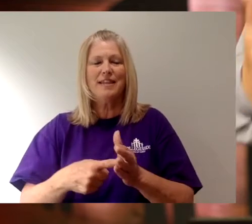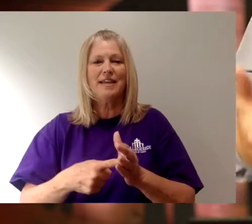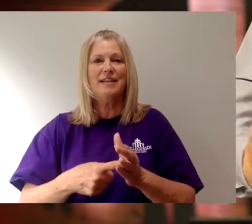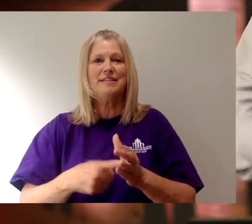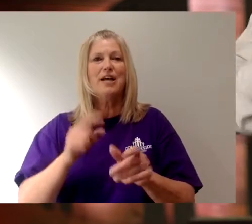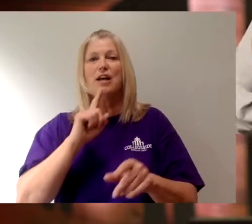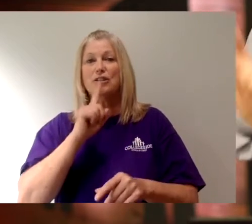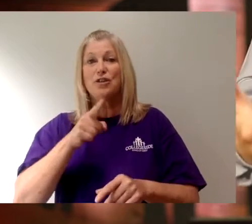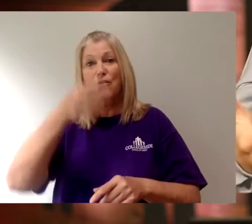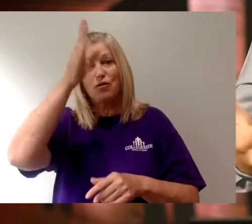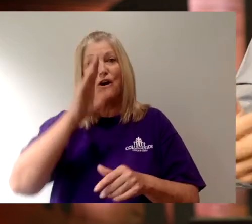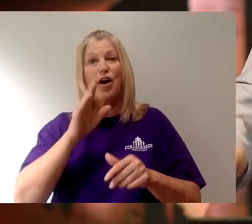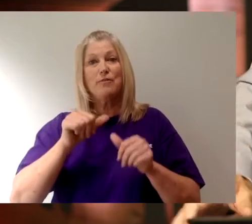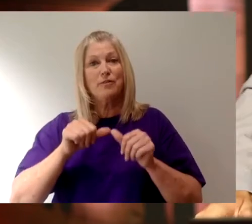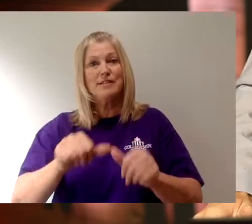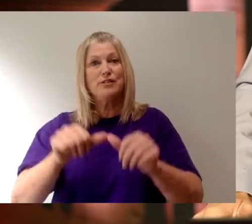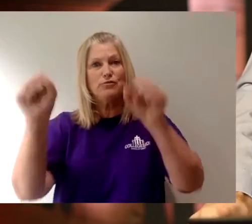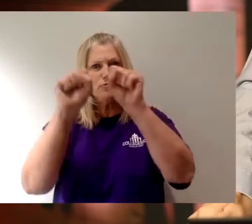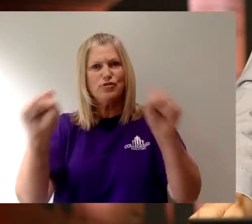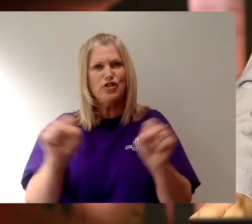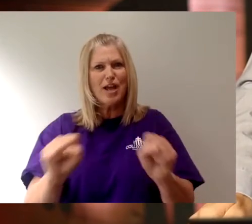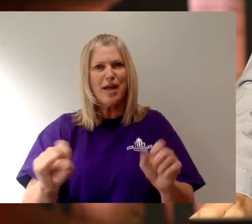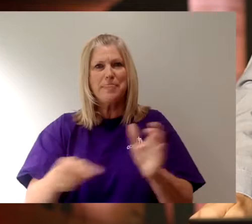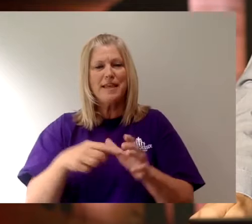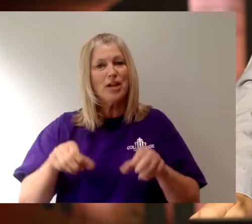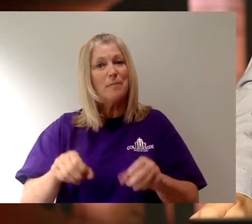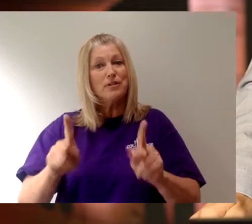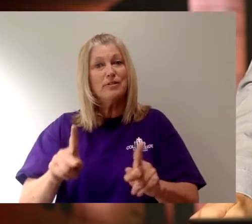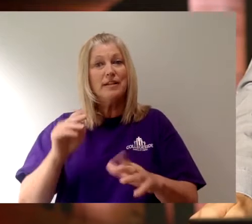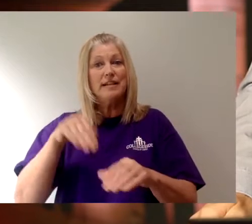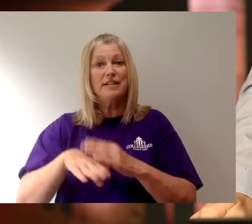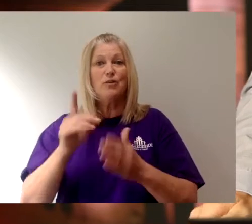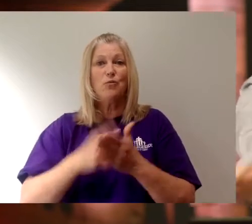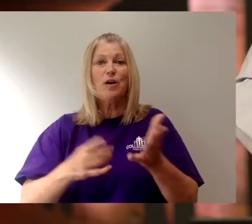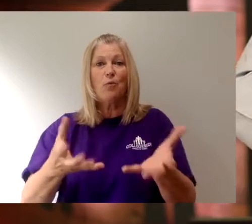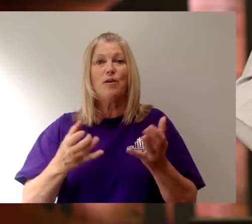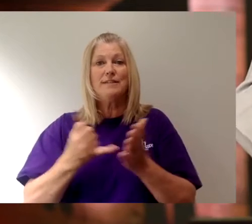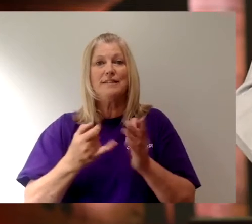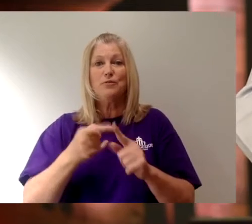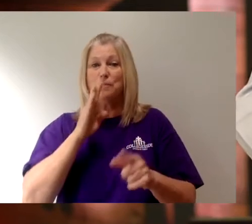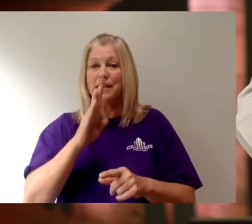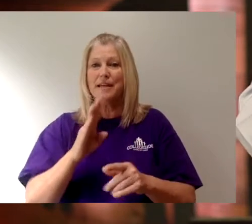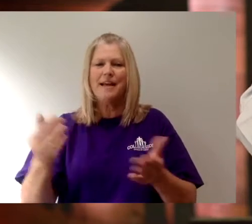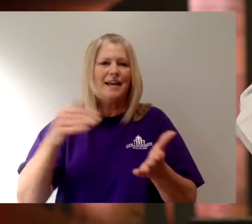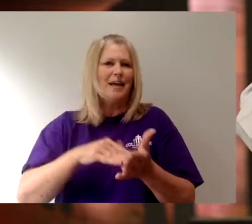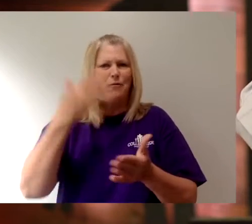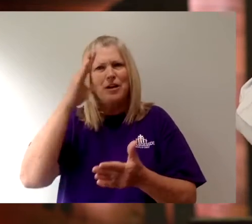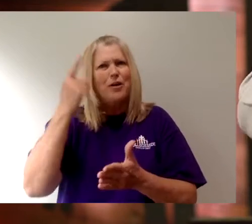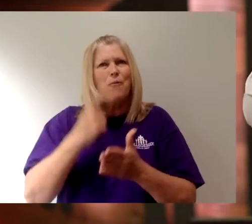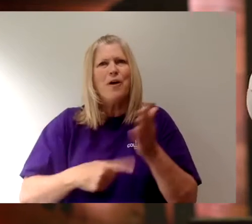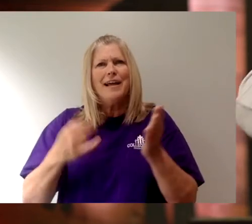continue to shape this opportunity into what he wants it to be. Again, we don't know what that looks like,